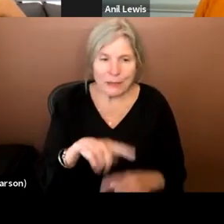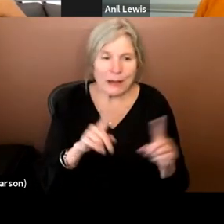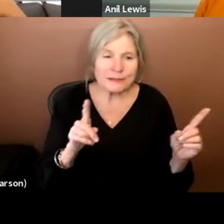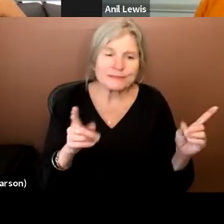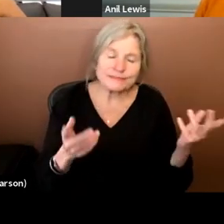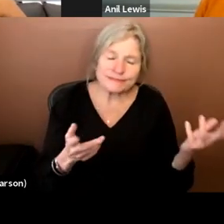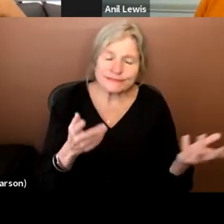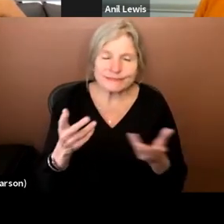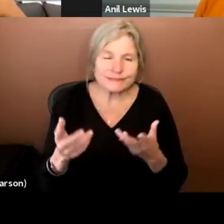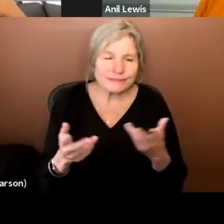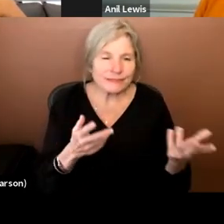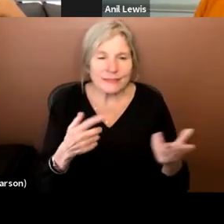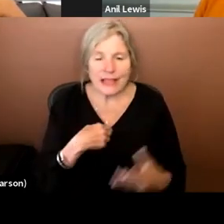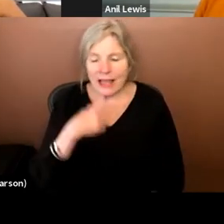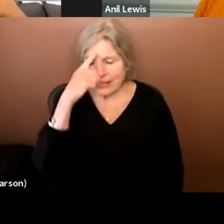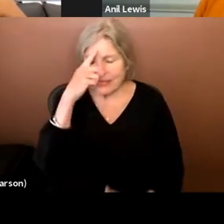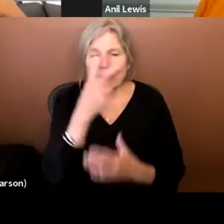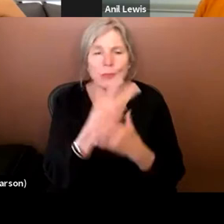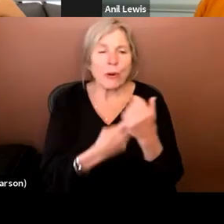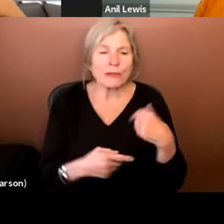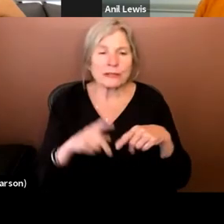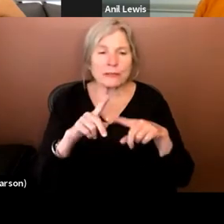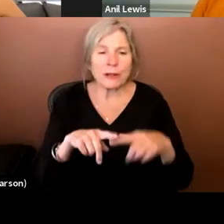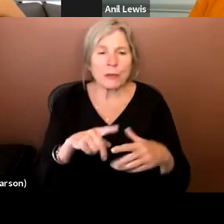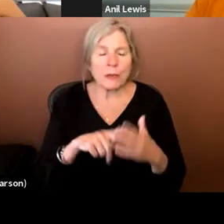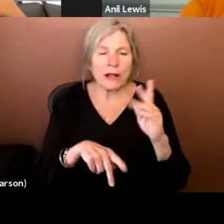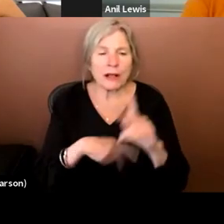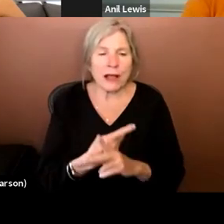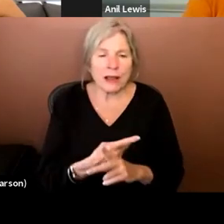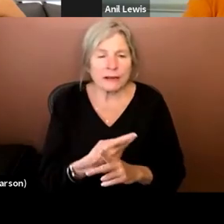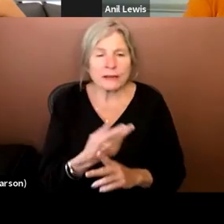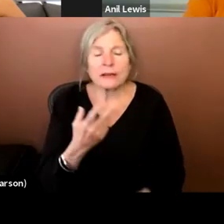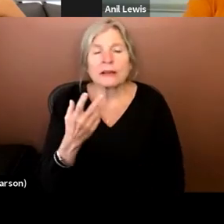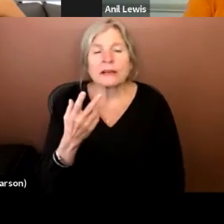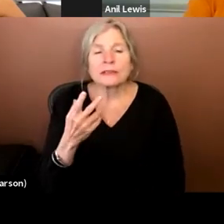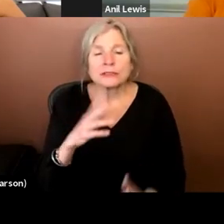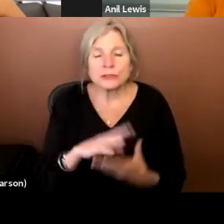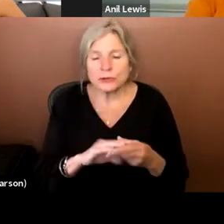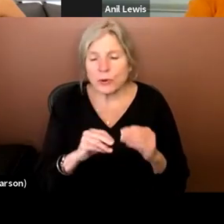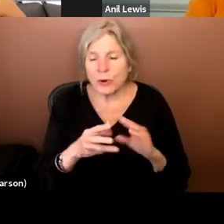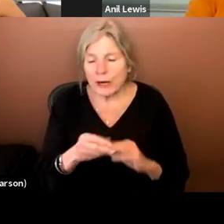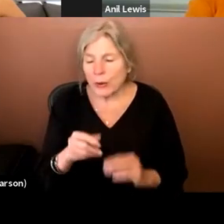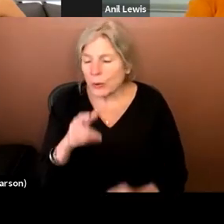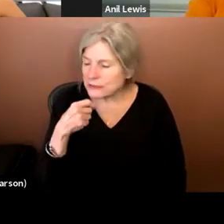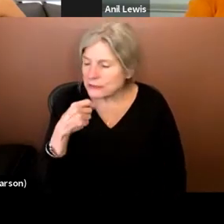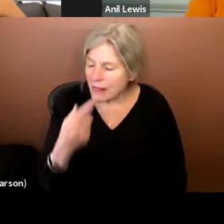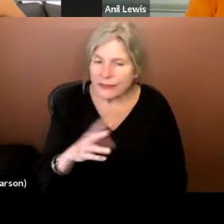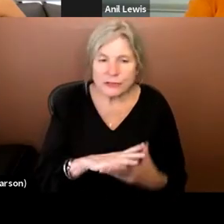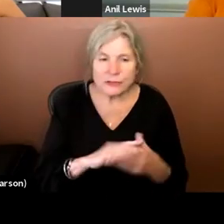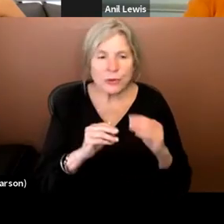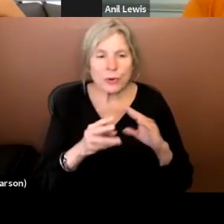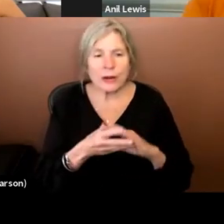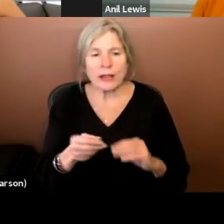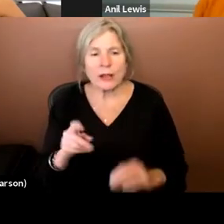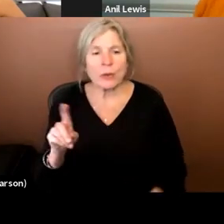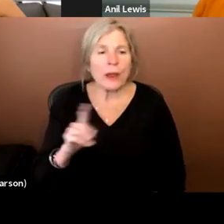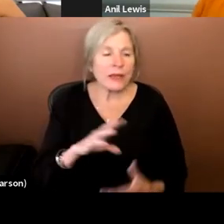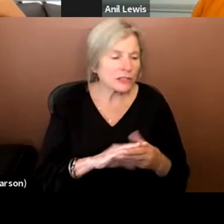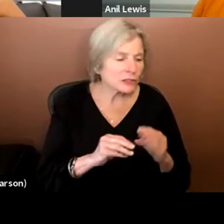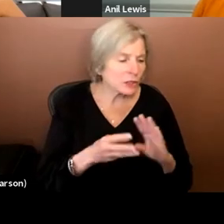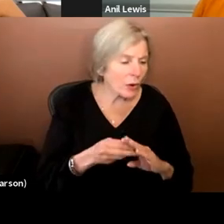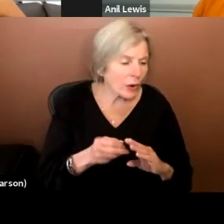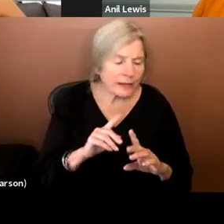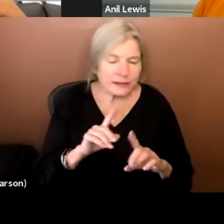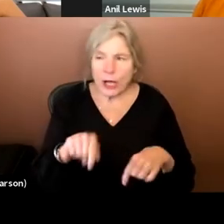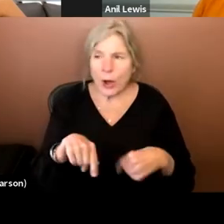I think it's both. It depends on what kind of story is, who's telling the story, um, where, where the story's going.